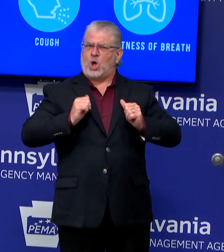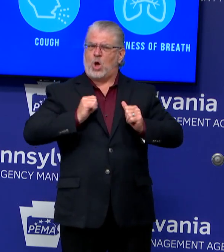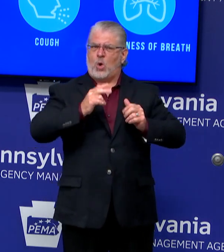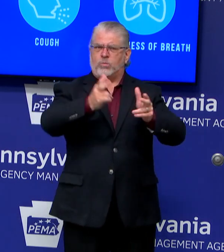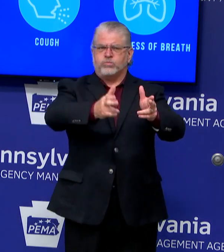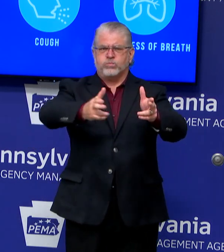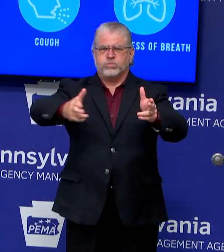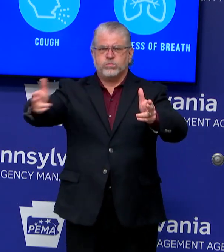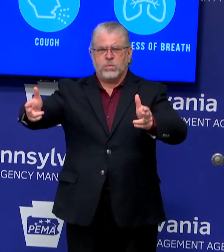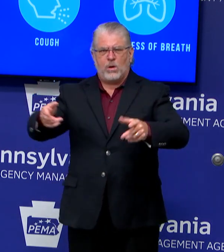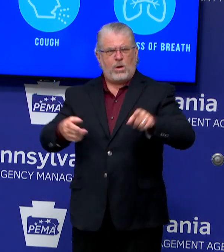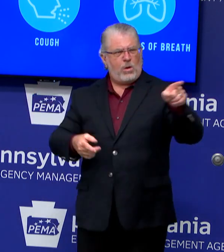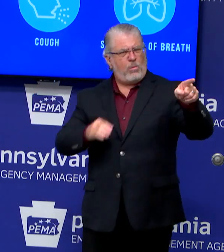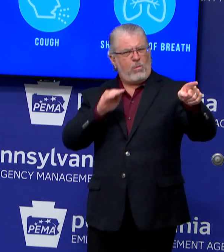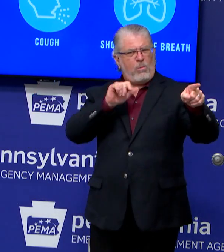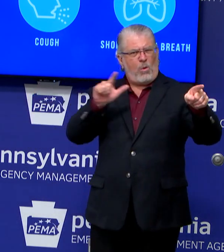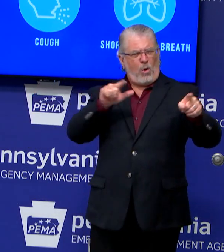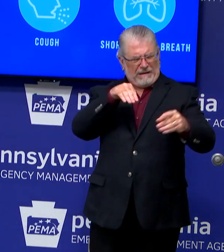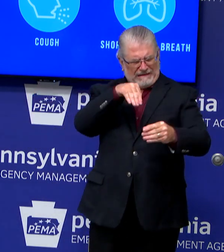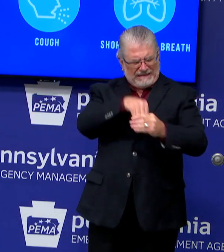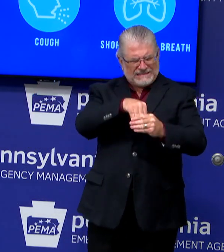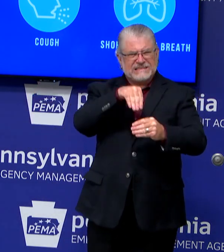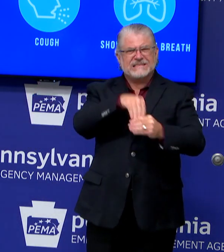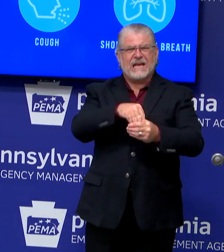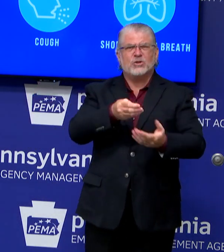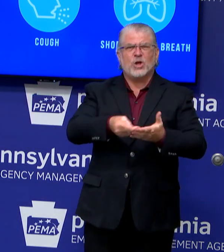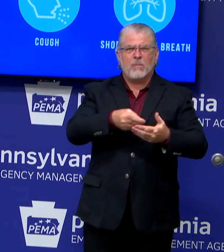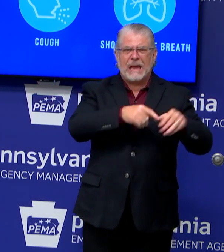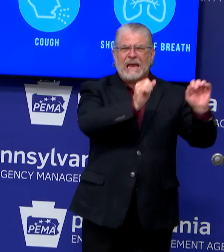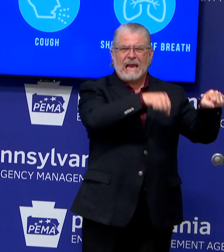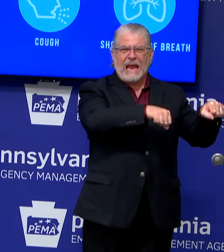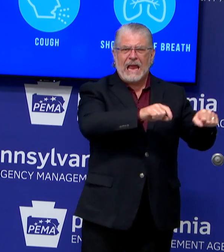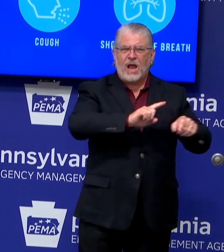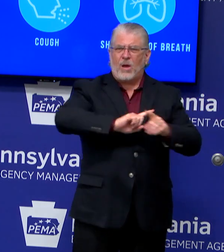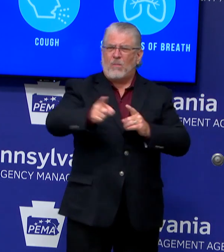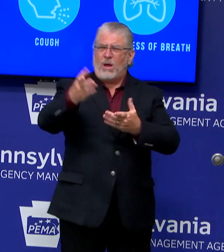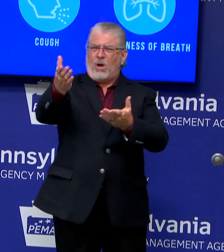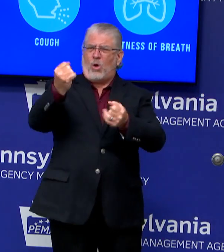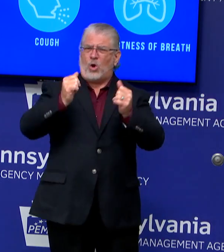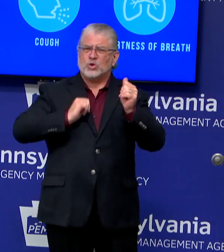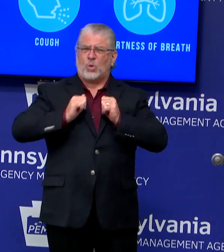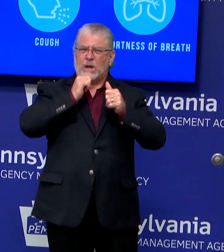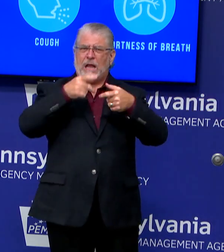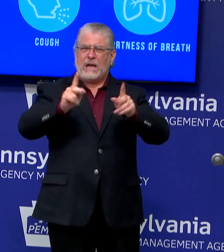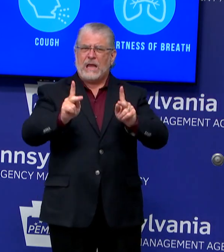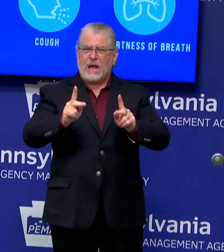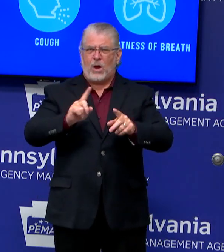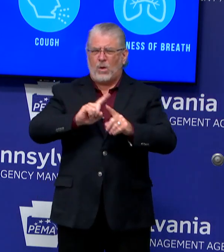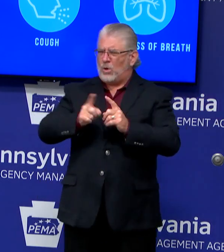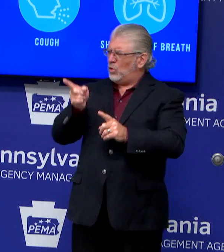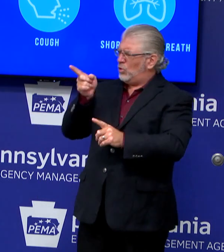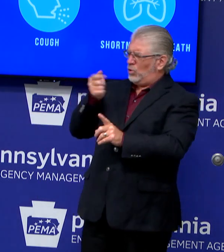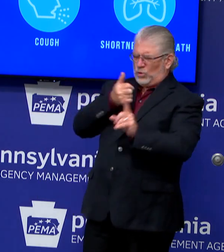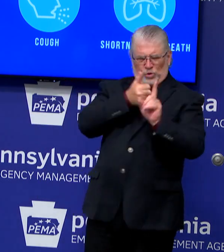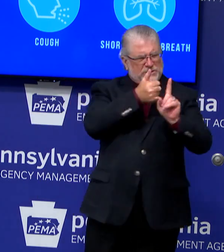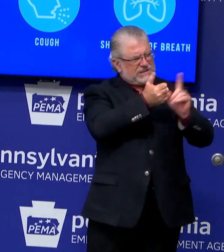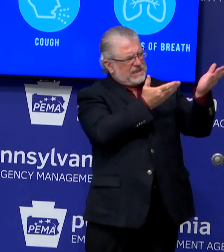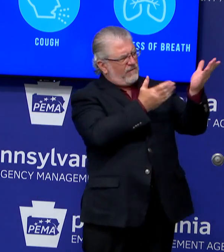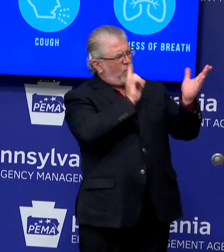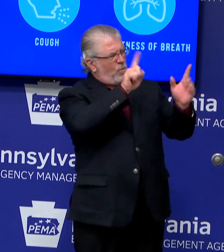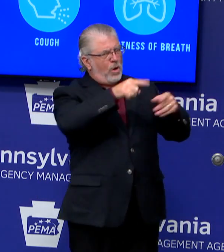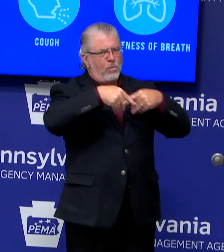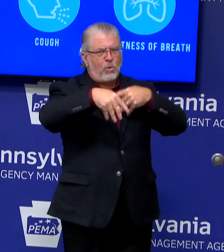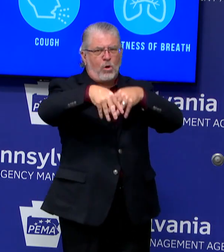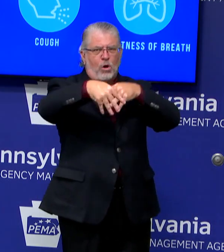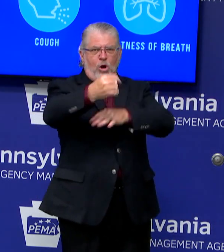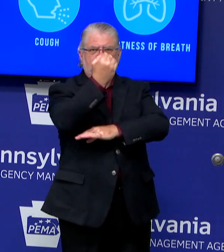yourself was at a march, and there's been protests with several more people than that, and they see it as an inconsistency in what you're trying to stop and what you're not